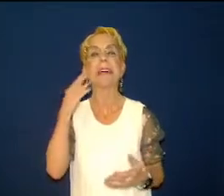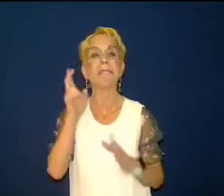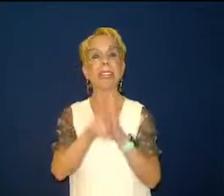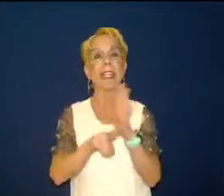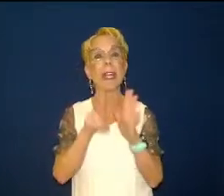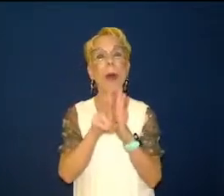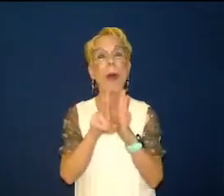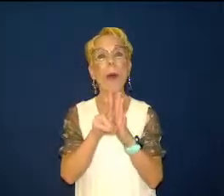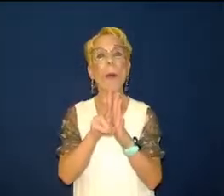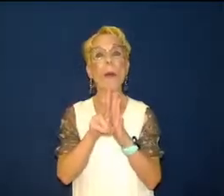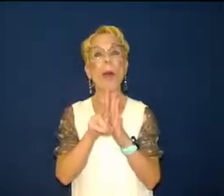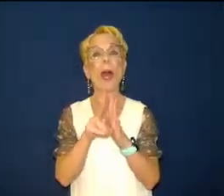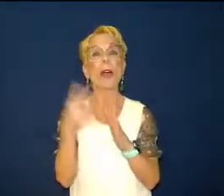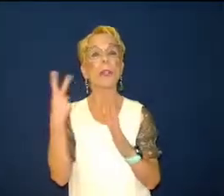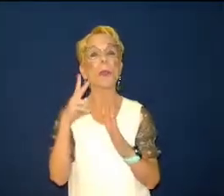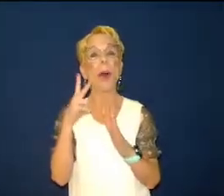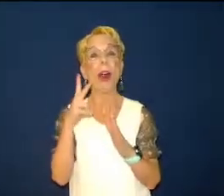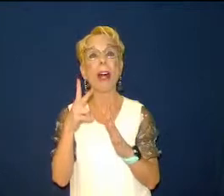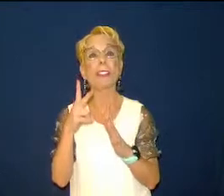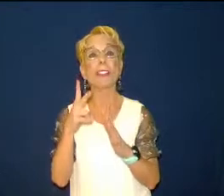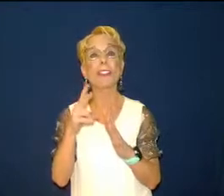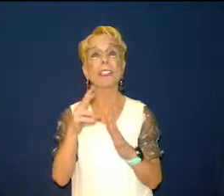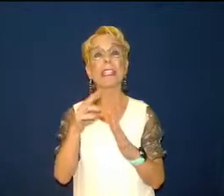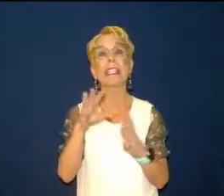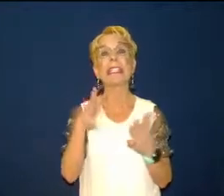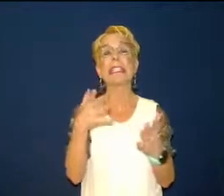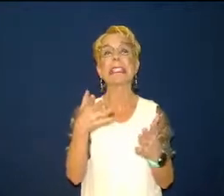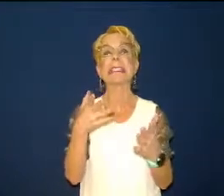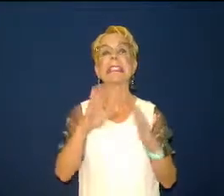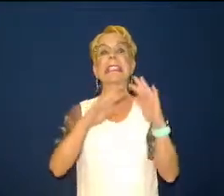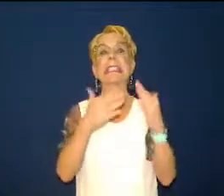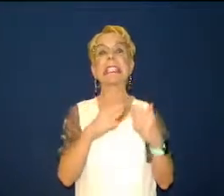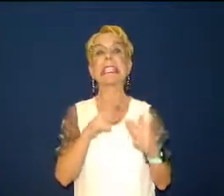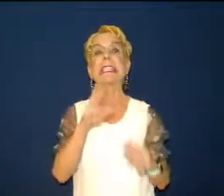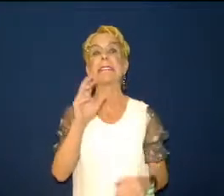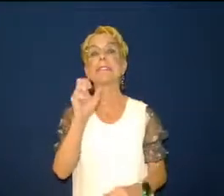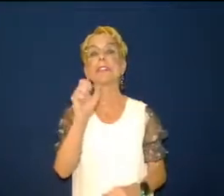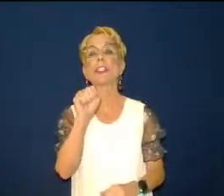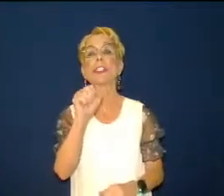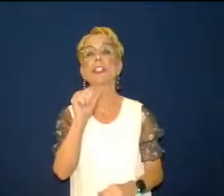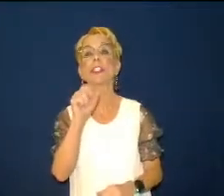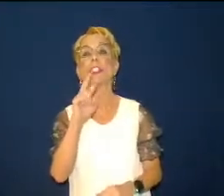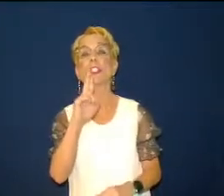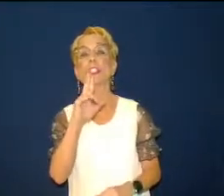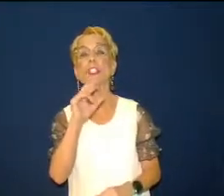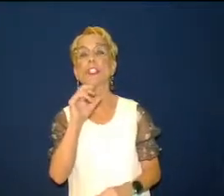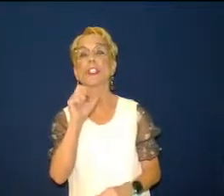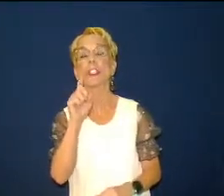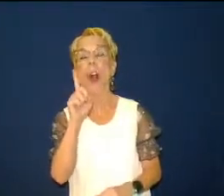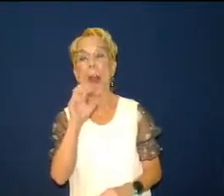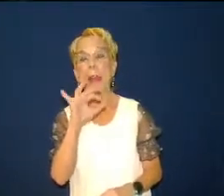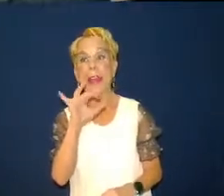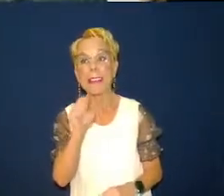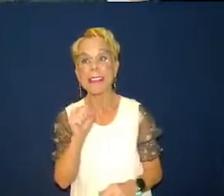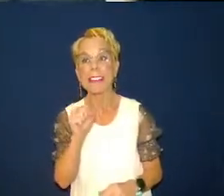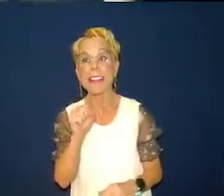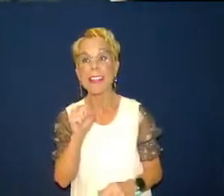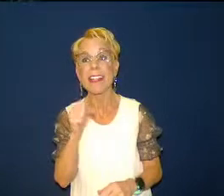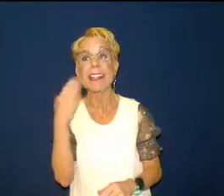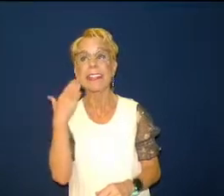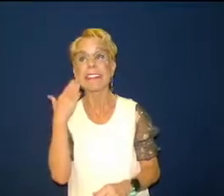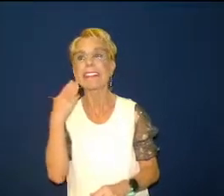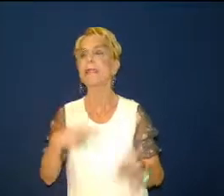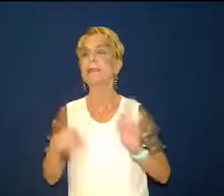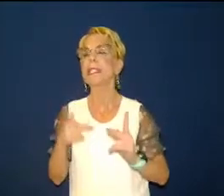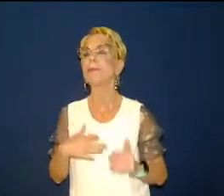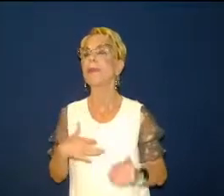suffered the consequences they felt safe because they had these mountains and these hills all around enemies could not get there unless